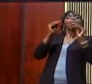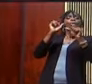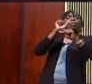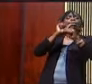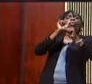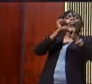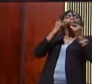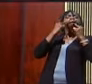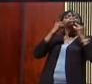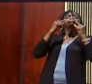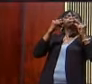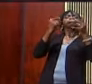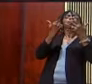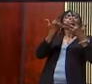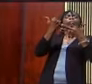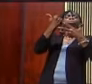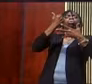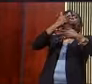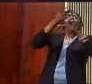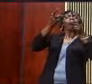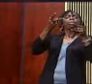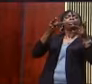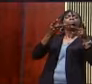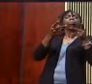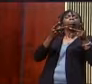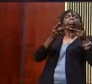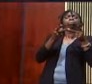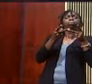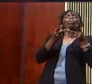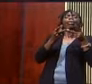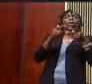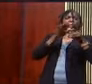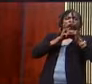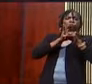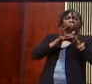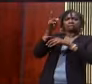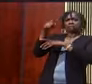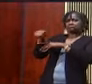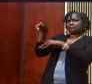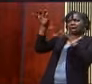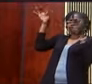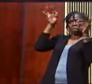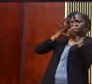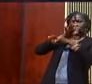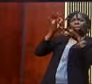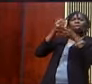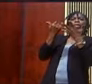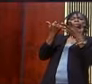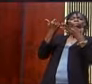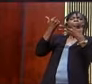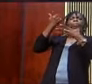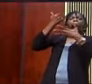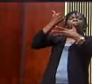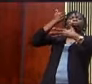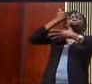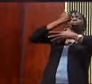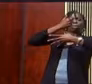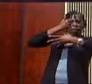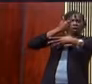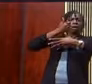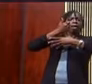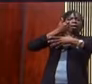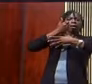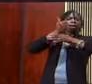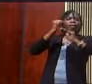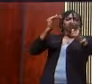vulnerability to vicissitudes. They don't understand that the higher you go up, the greater